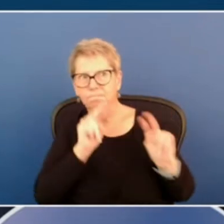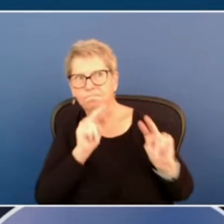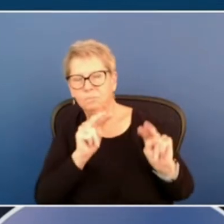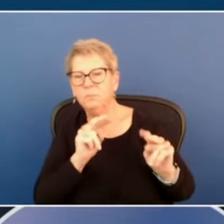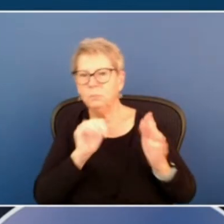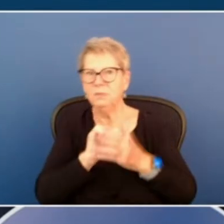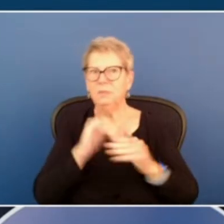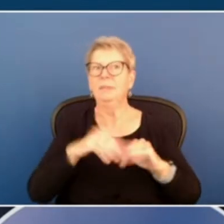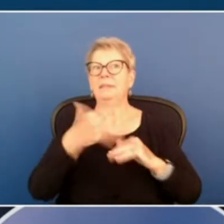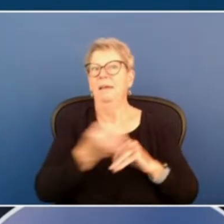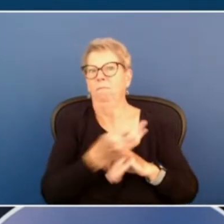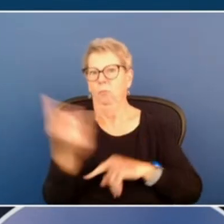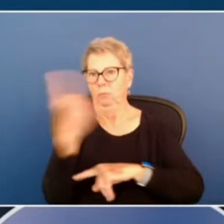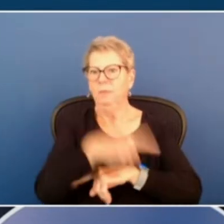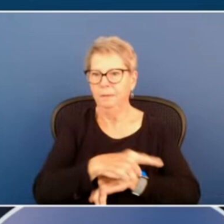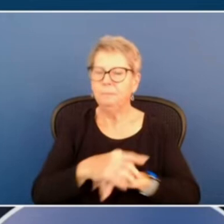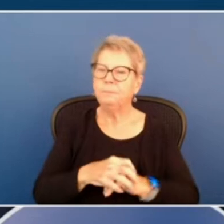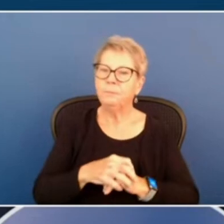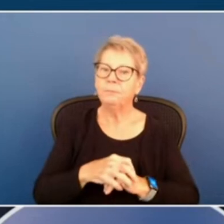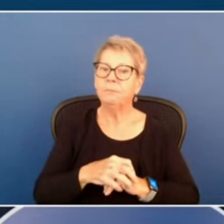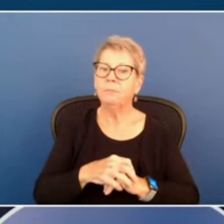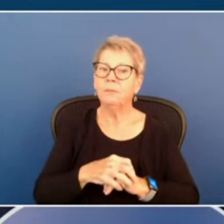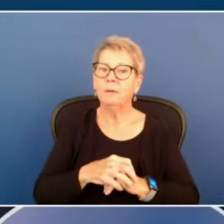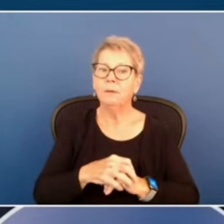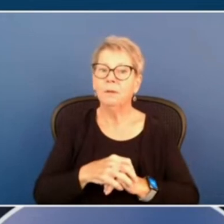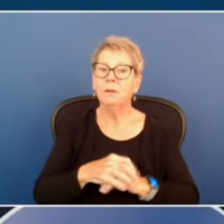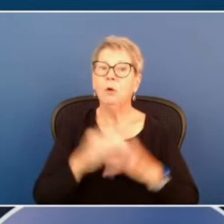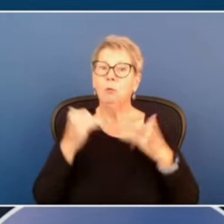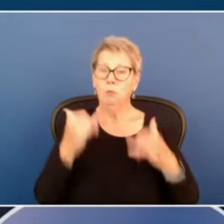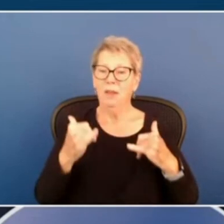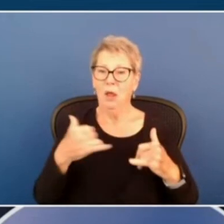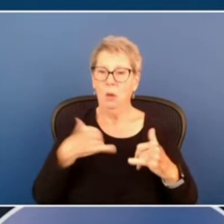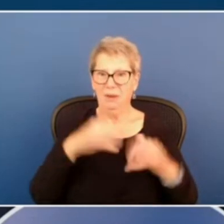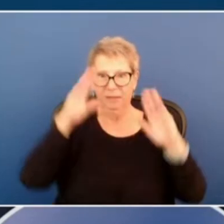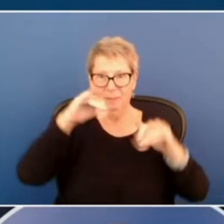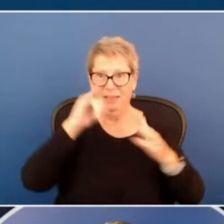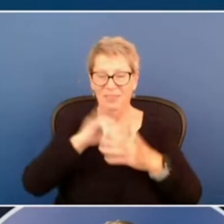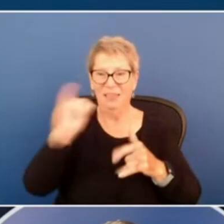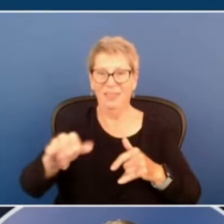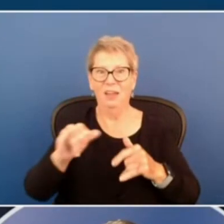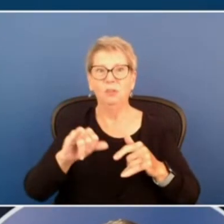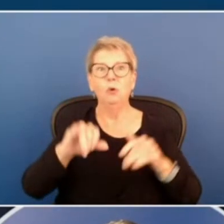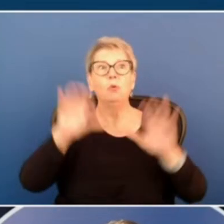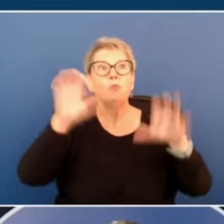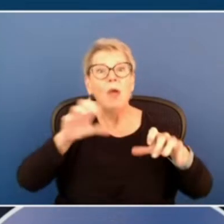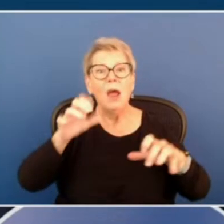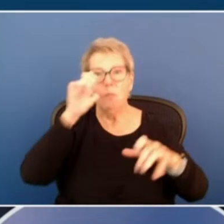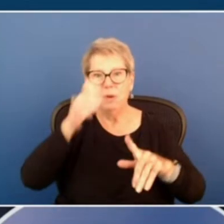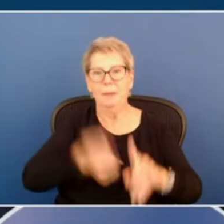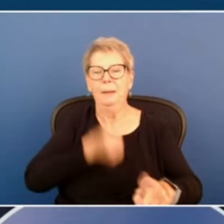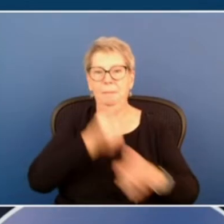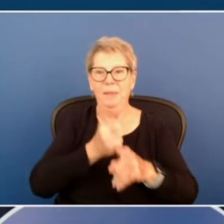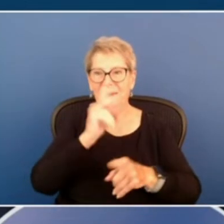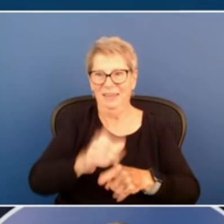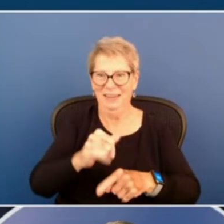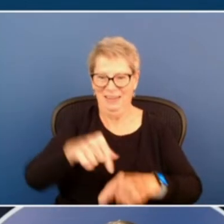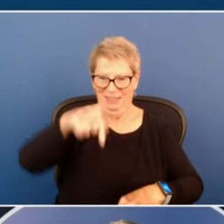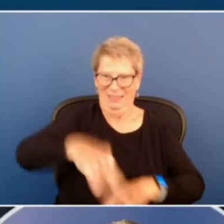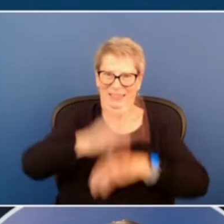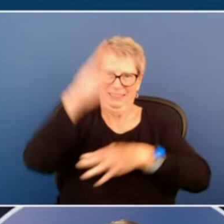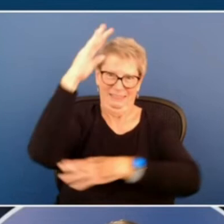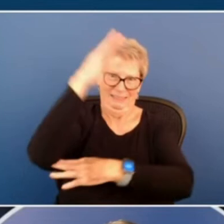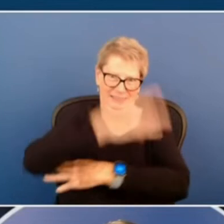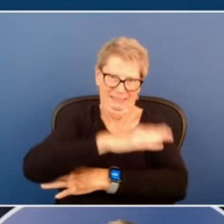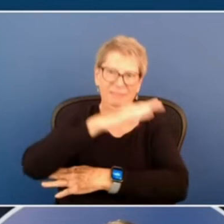days. As of now, we expect the remnants of the hurricane to begin affecting Kentucky this evening, and